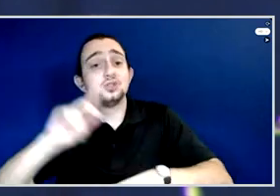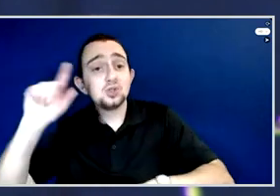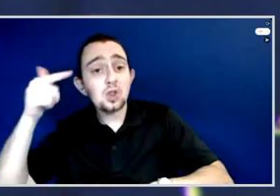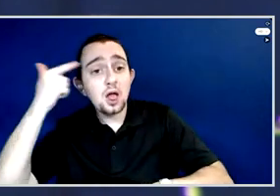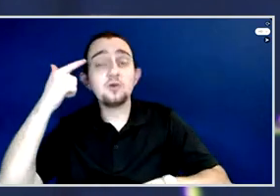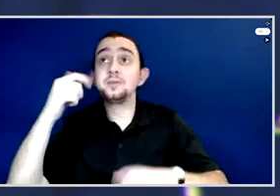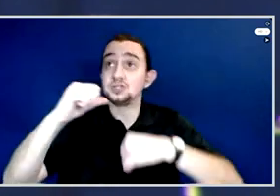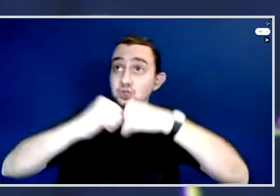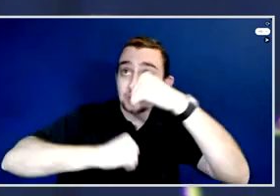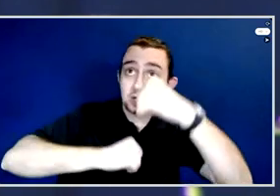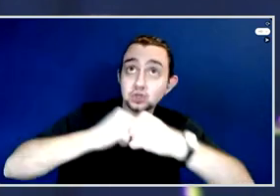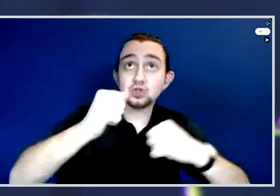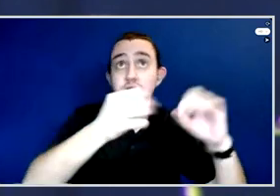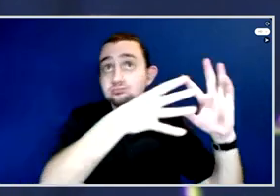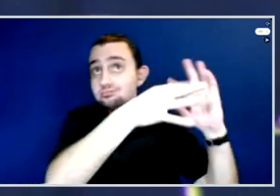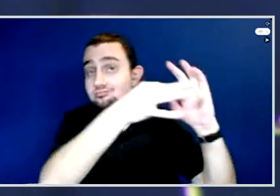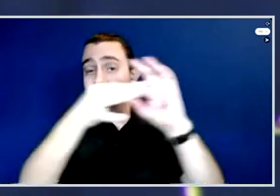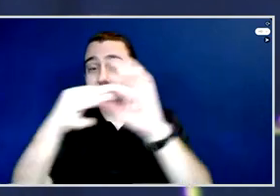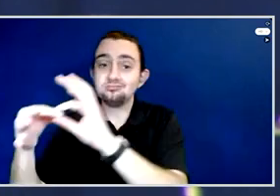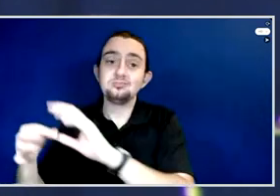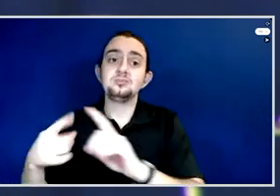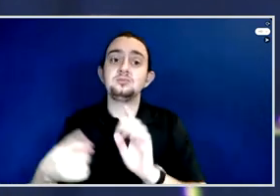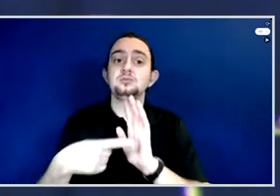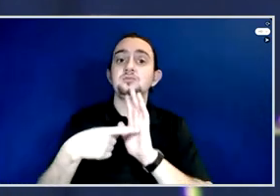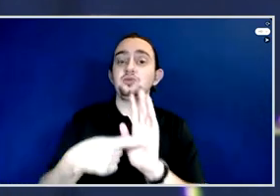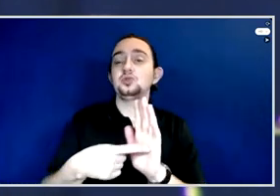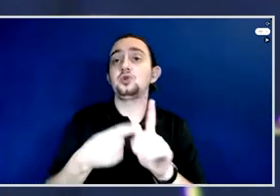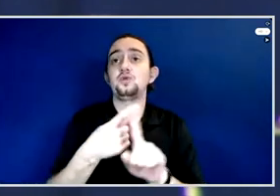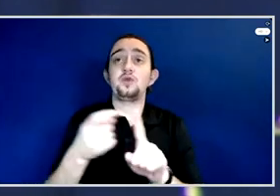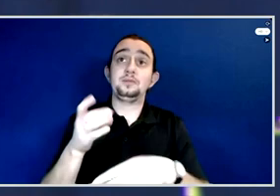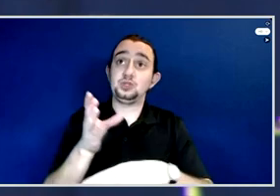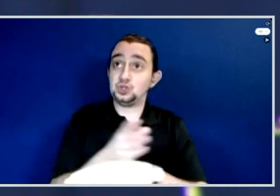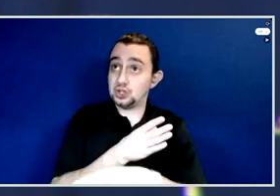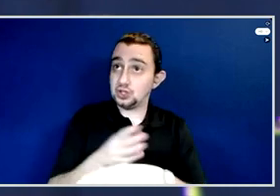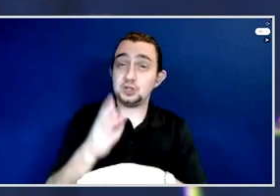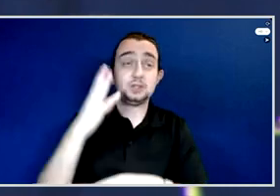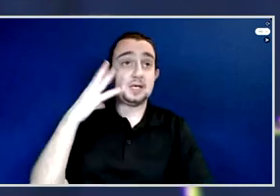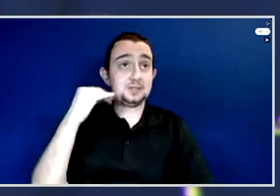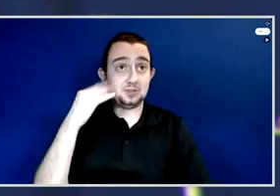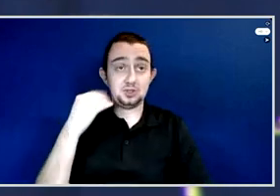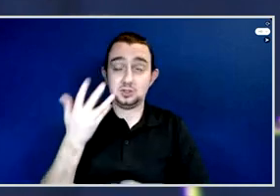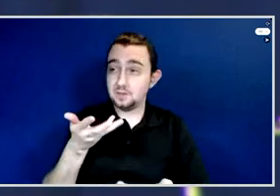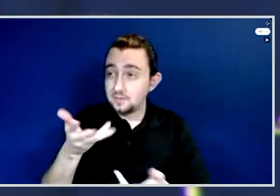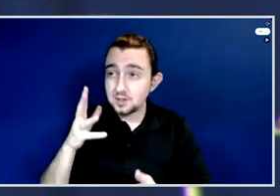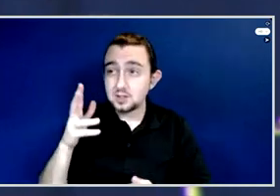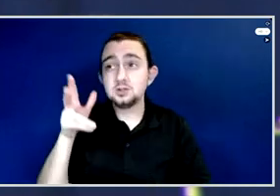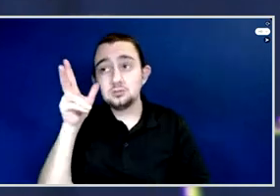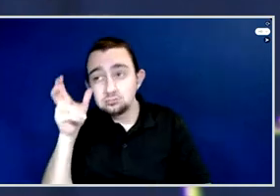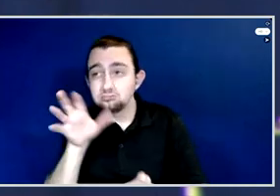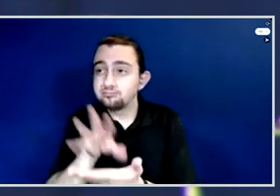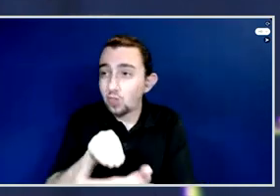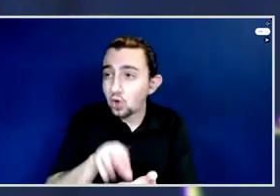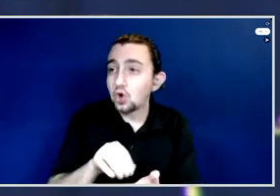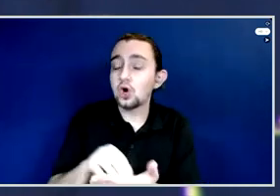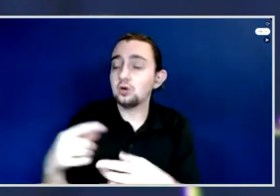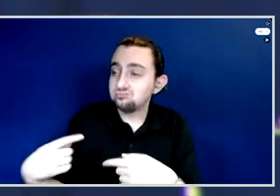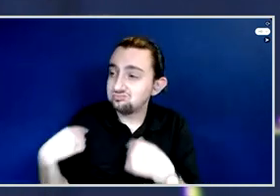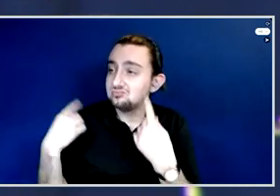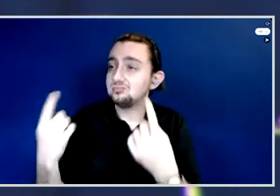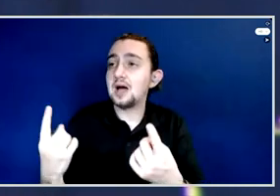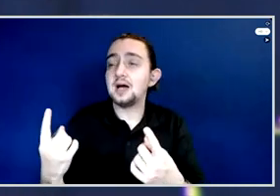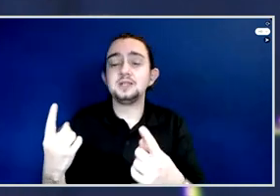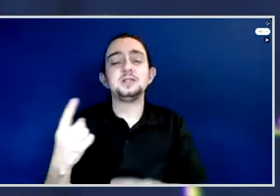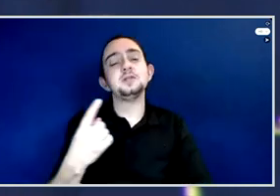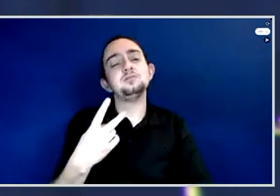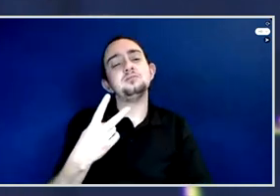well shared from the experiences that we have shared as well as a cohort here for the past two and a half or so